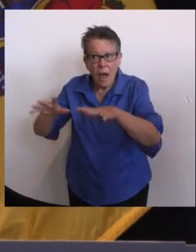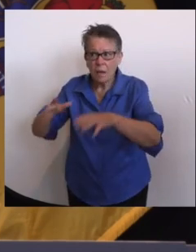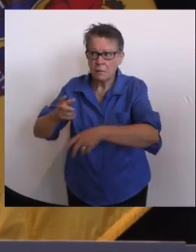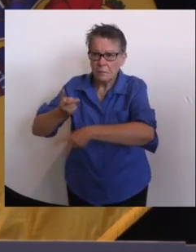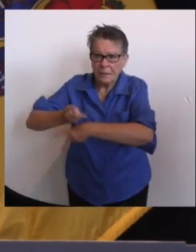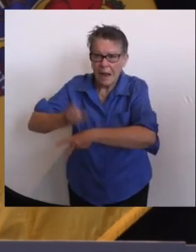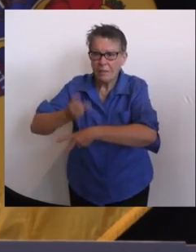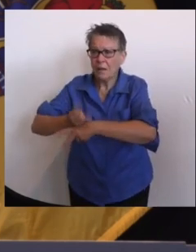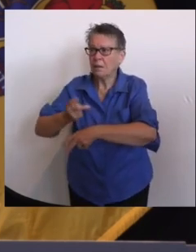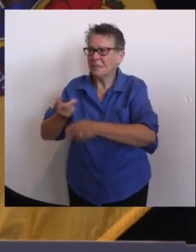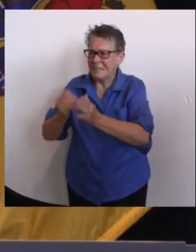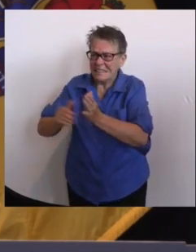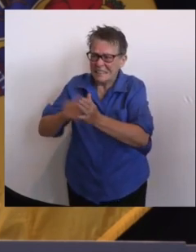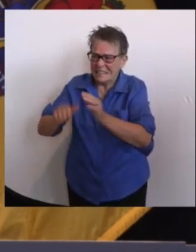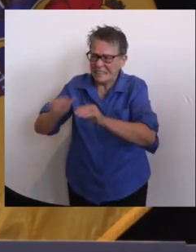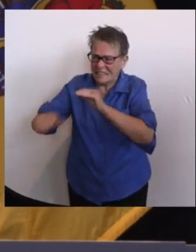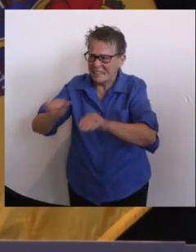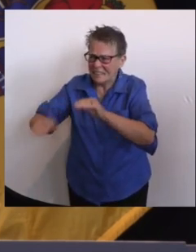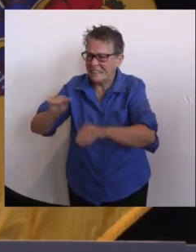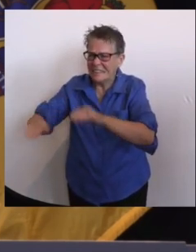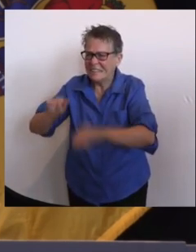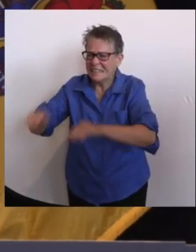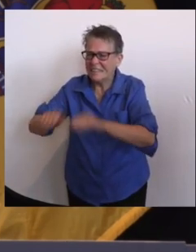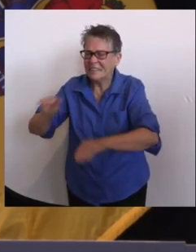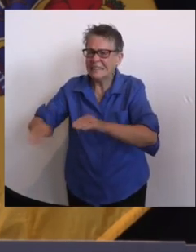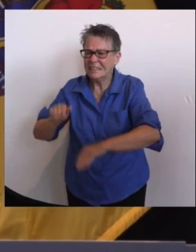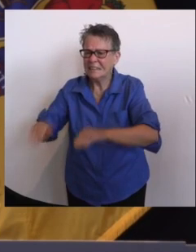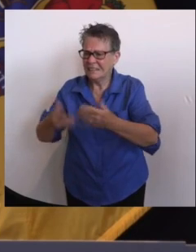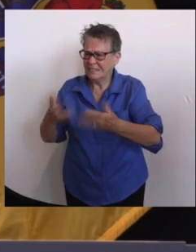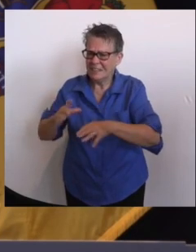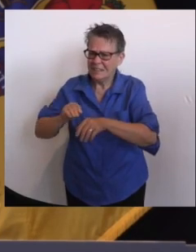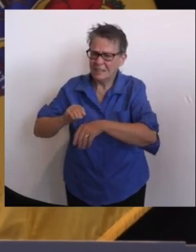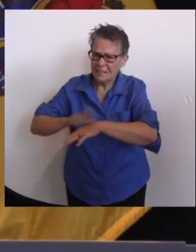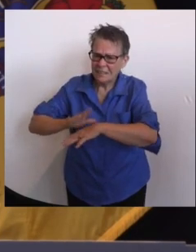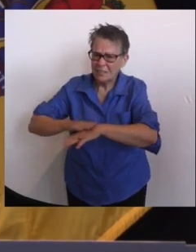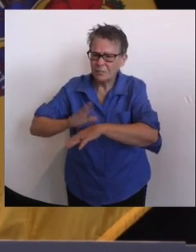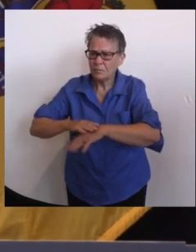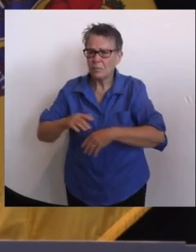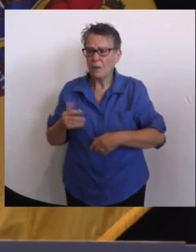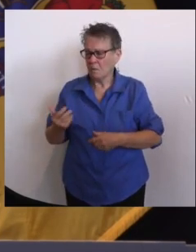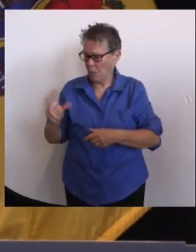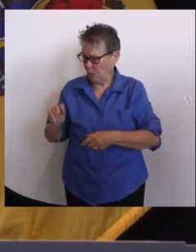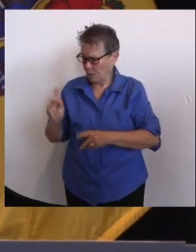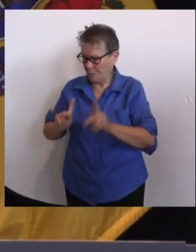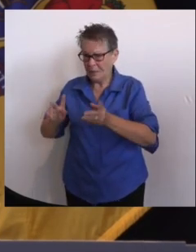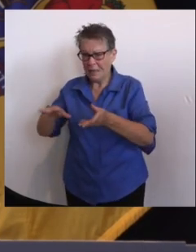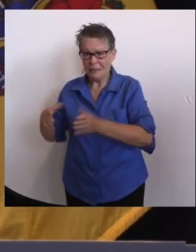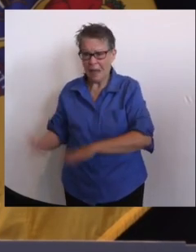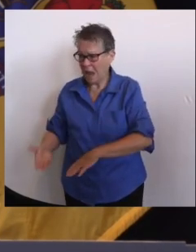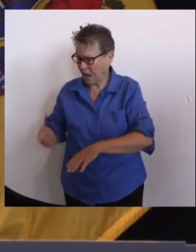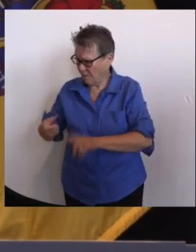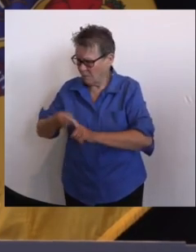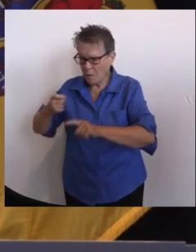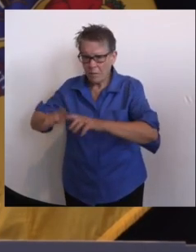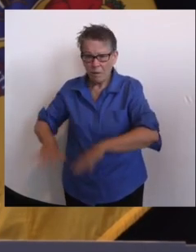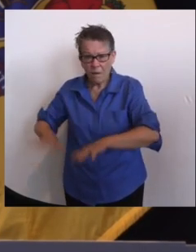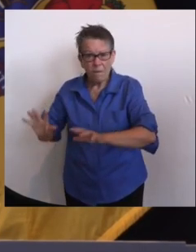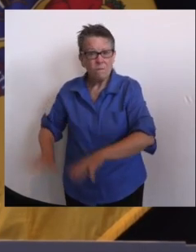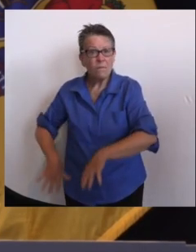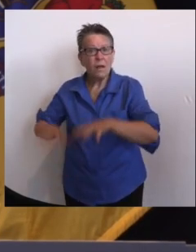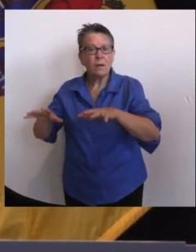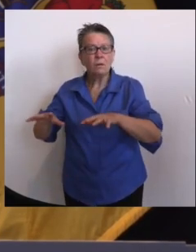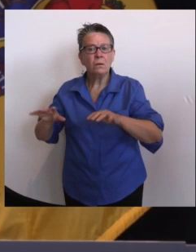But when you lose 30 people in a storm, I think you have to look at all elements of this,